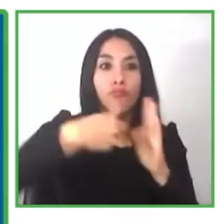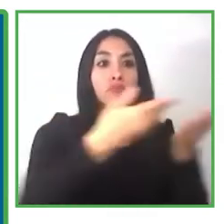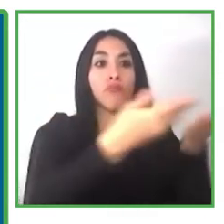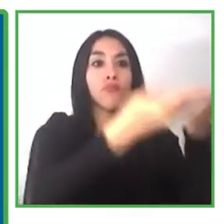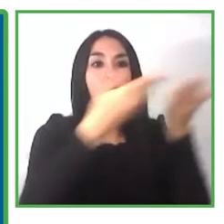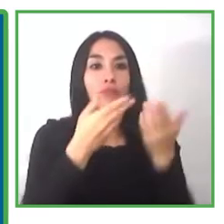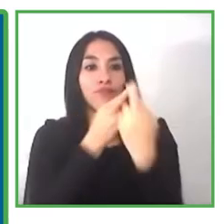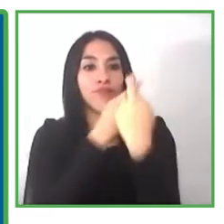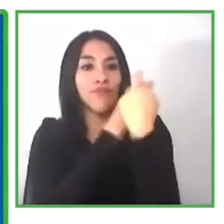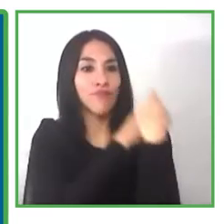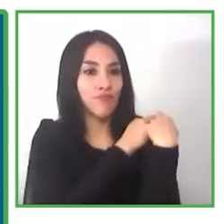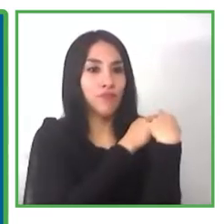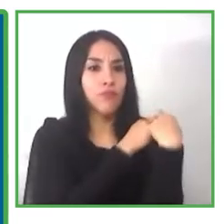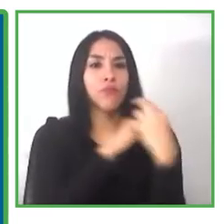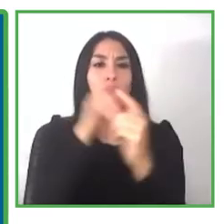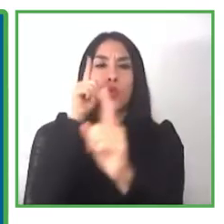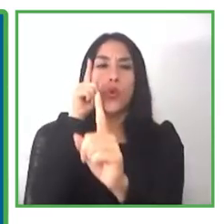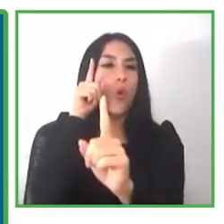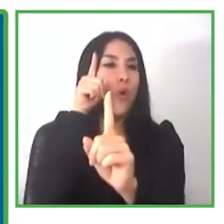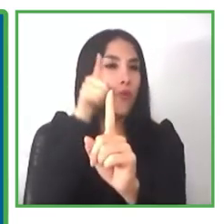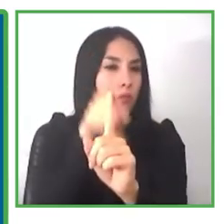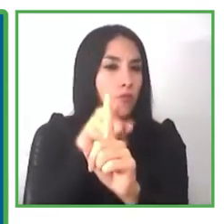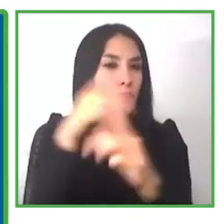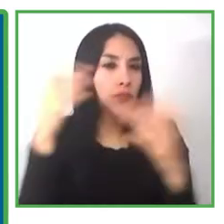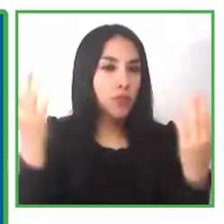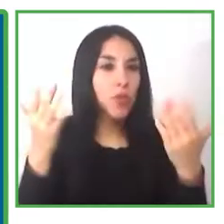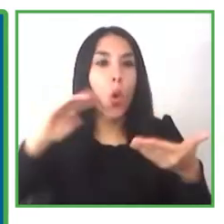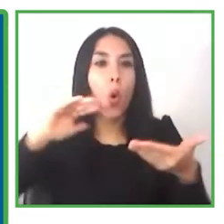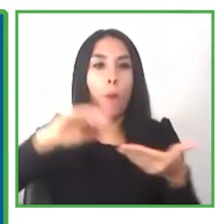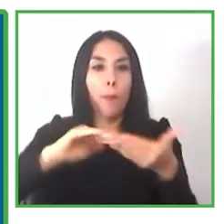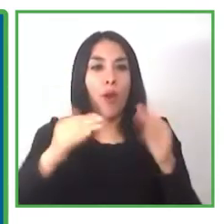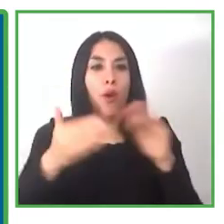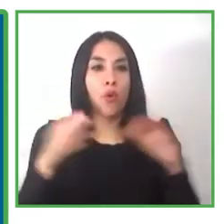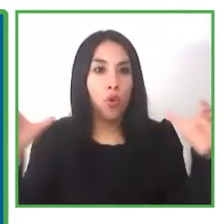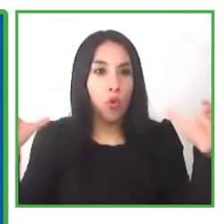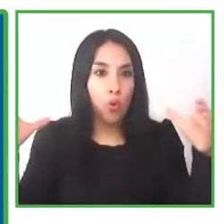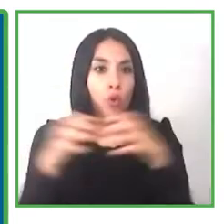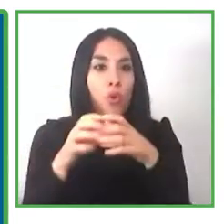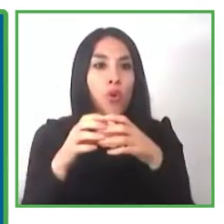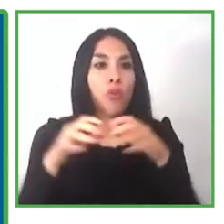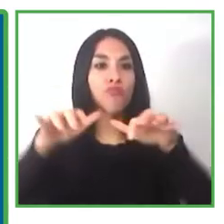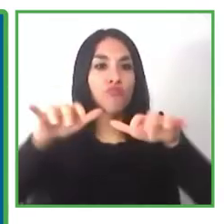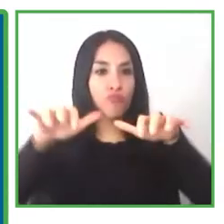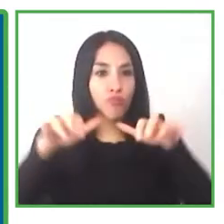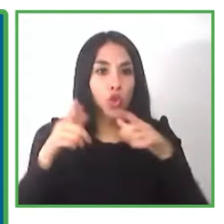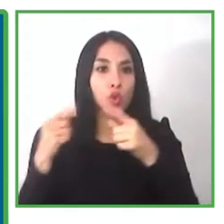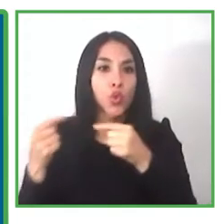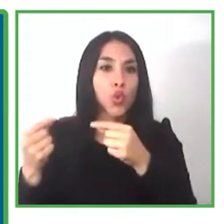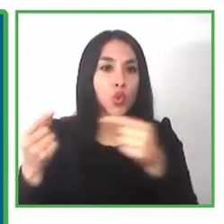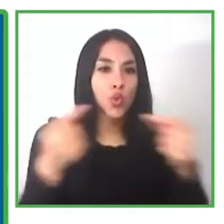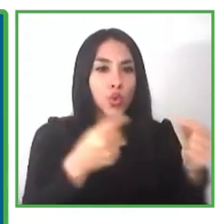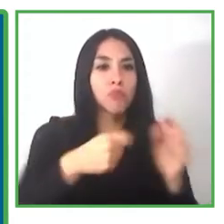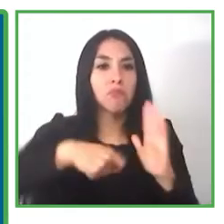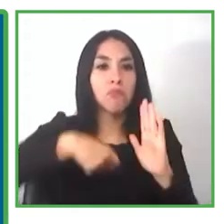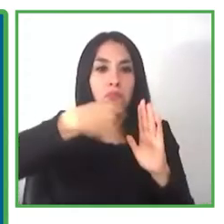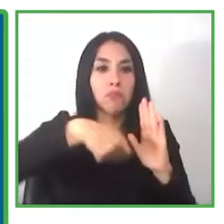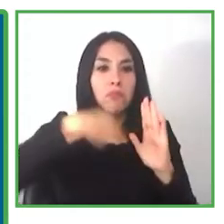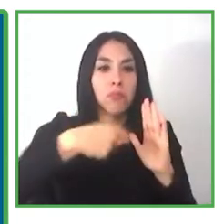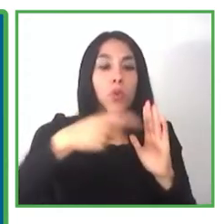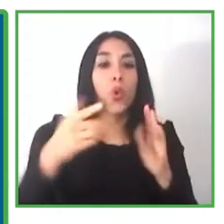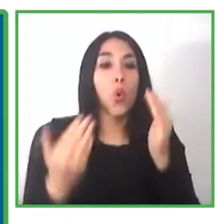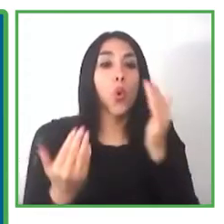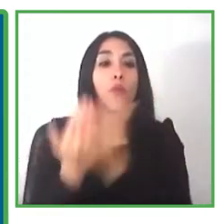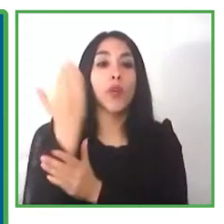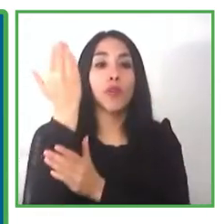the mission to be together with the online community created by zero project this